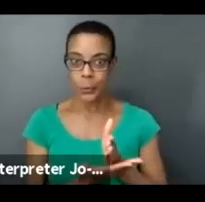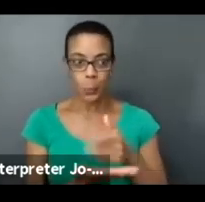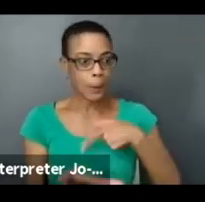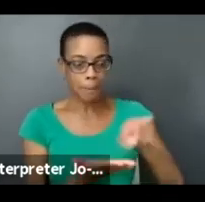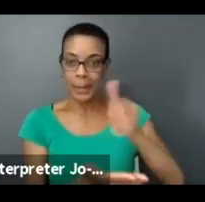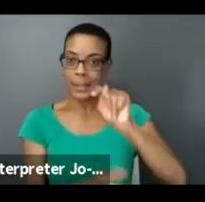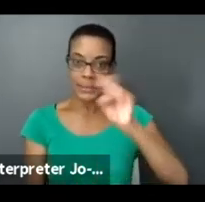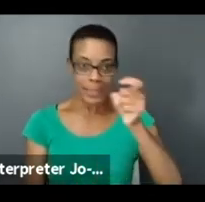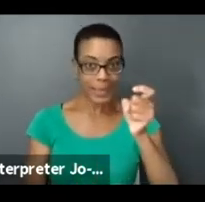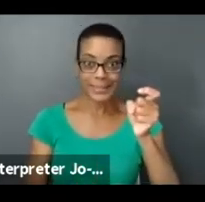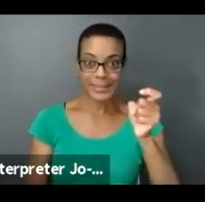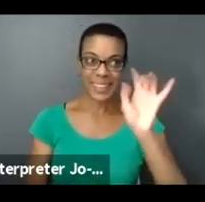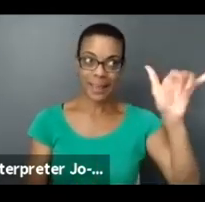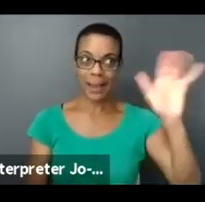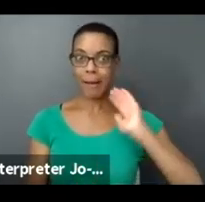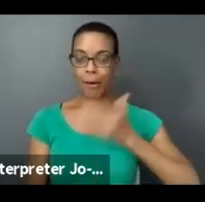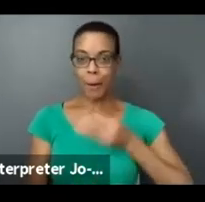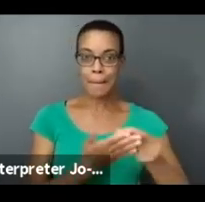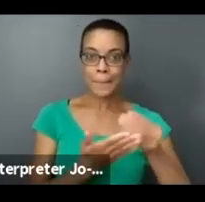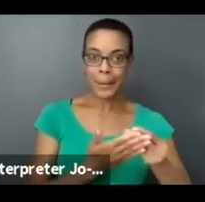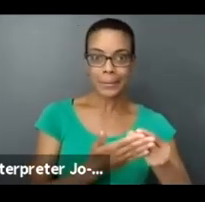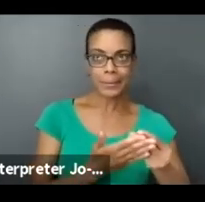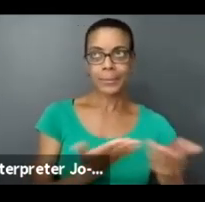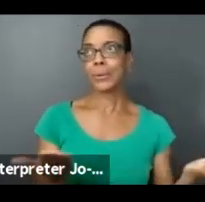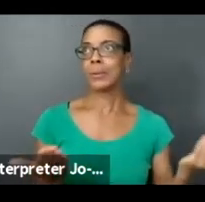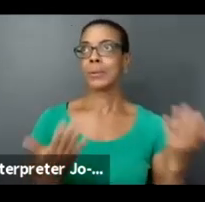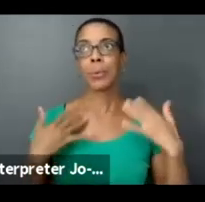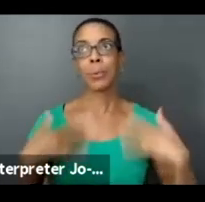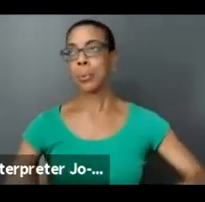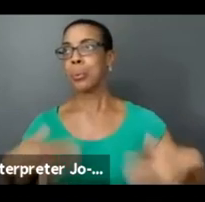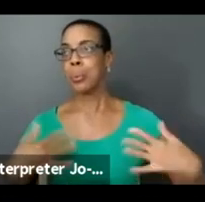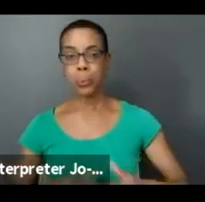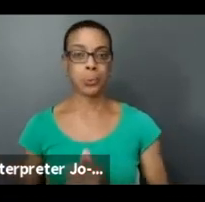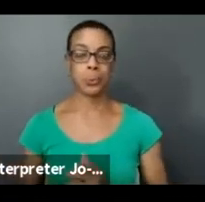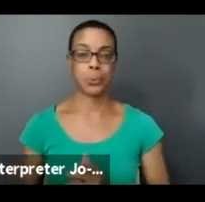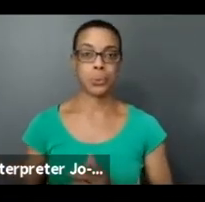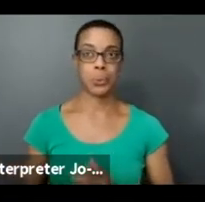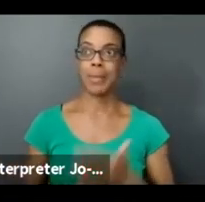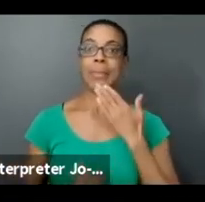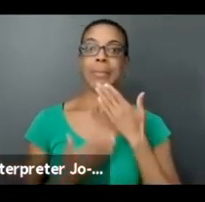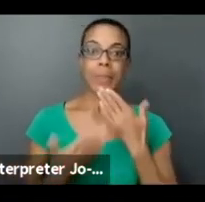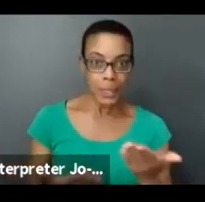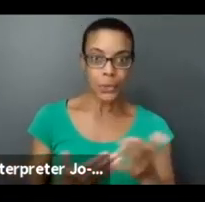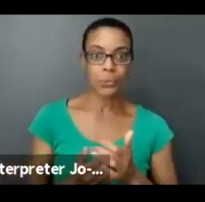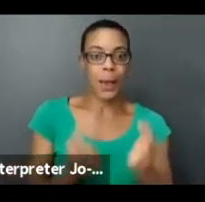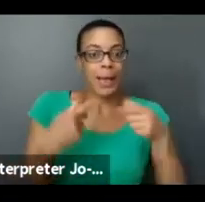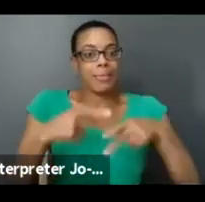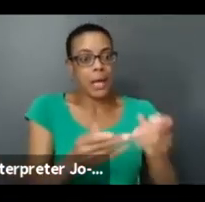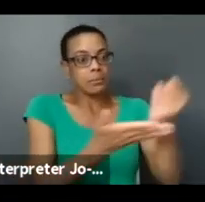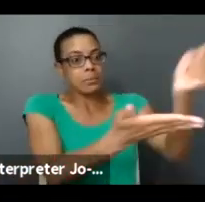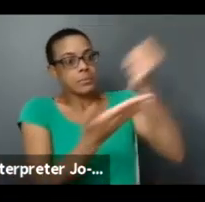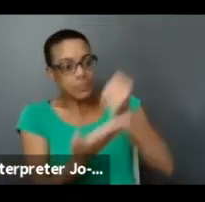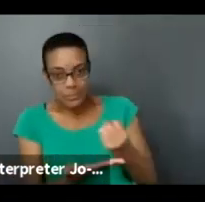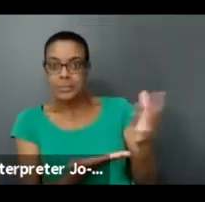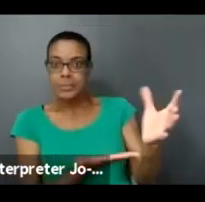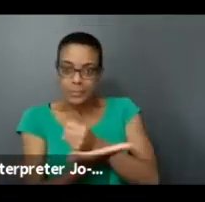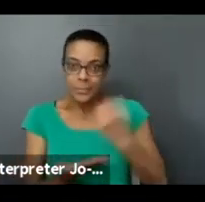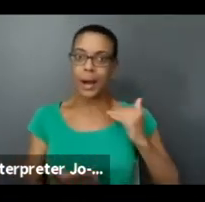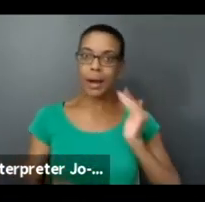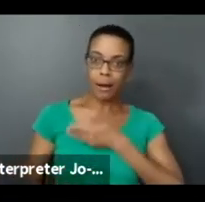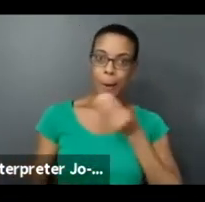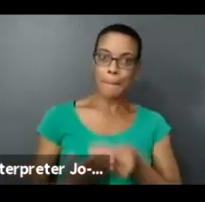The money is ours. So I'm just tired. I'm so happy that we're no longer banned from our own money. Well, thank you for